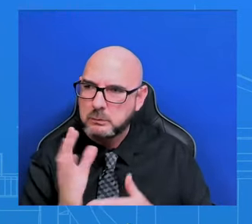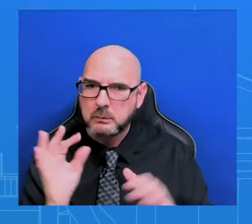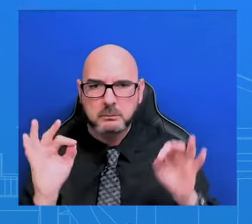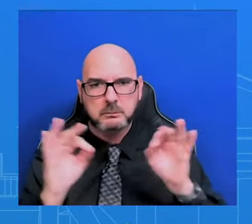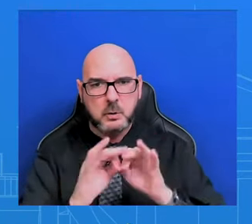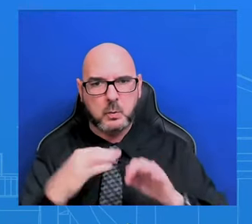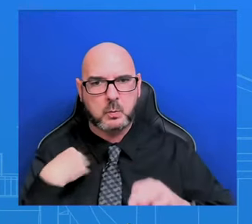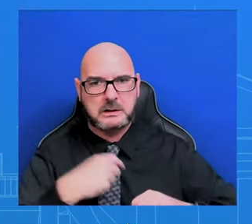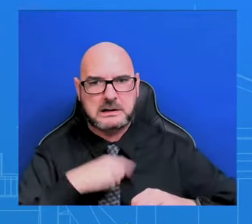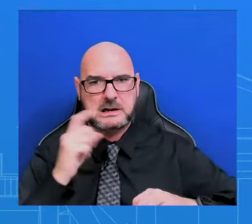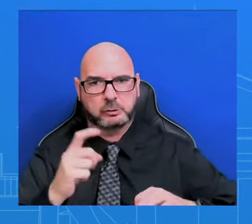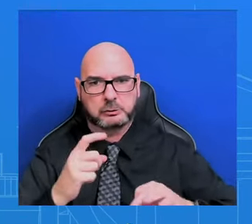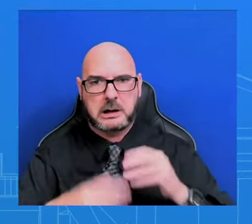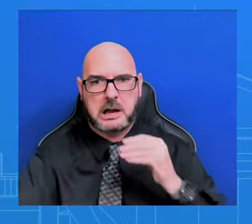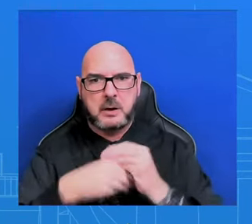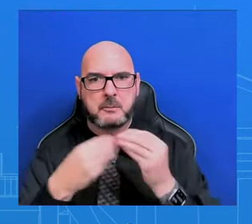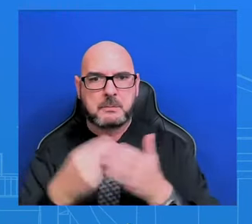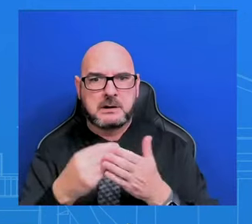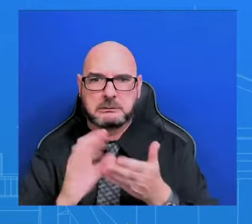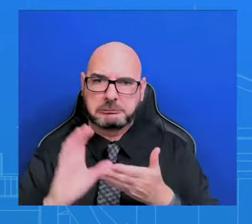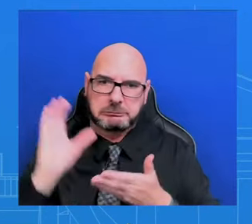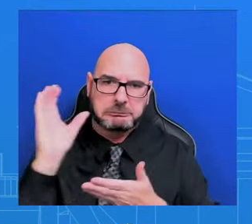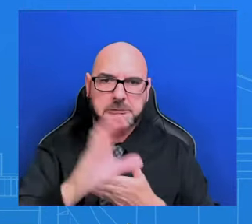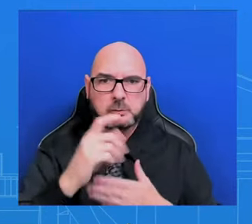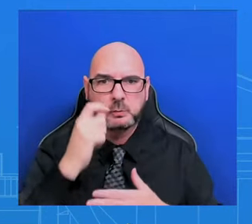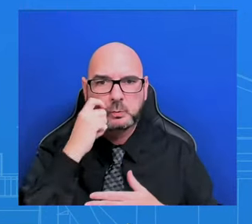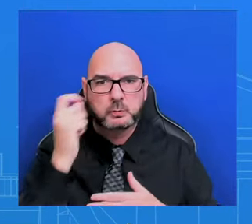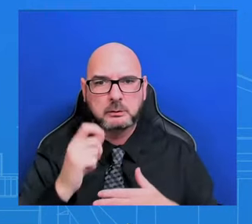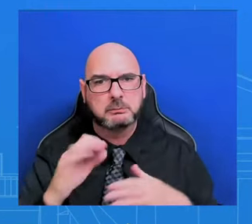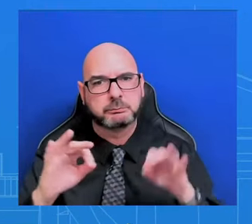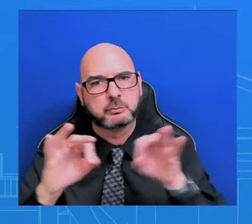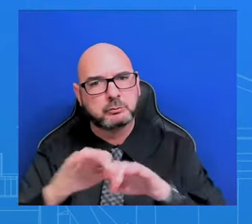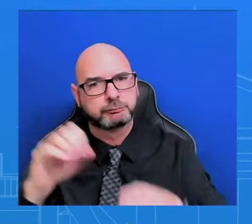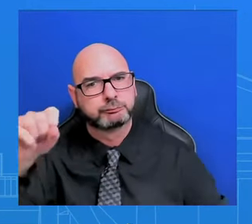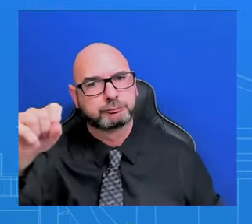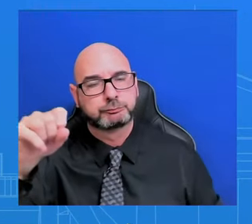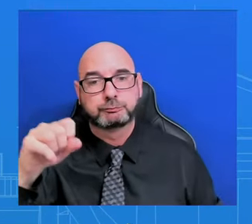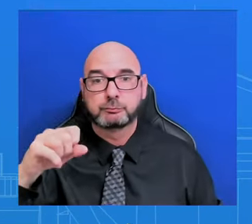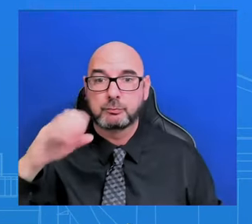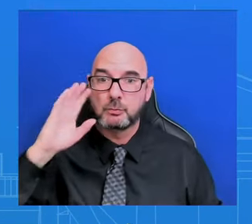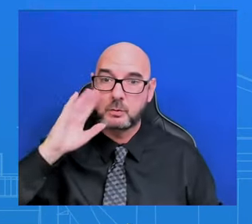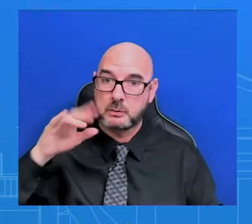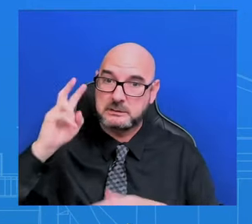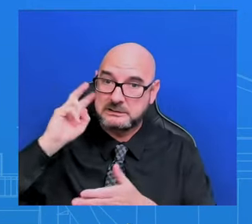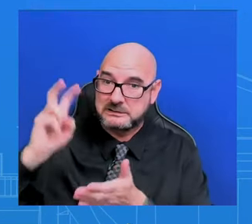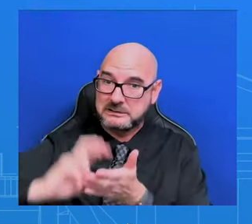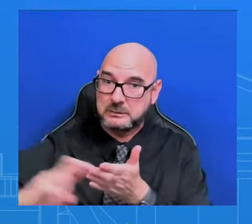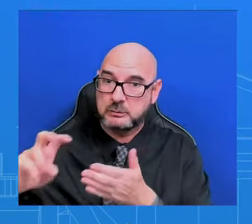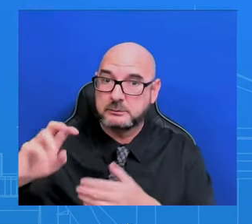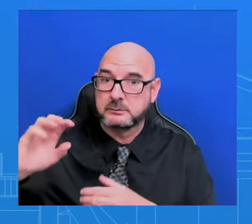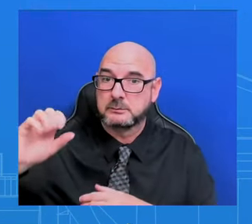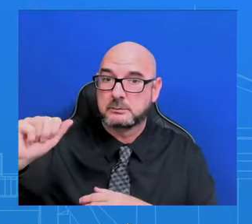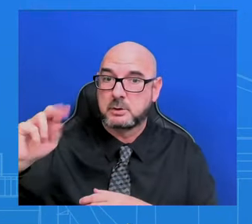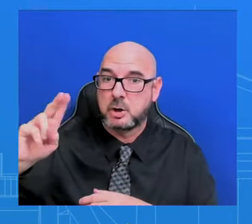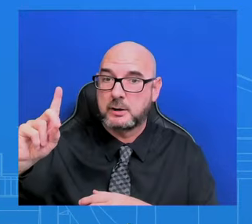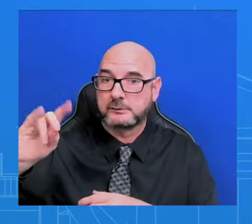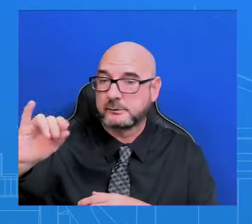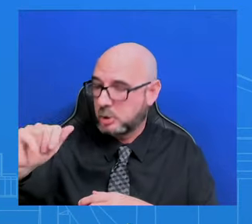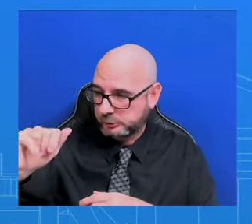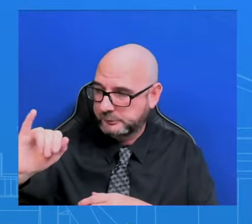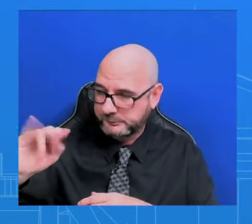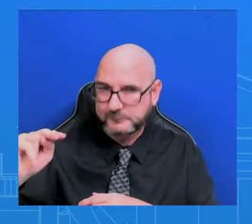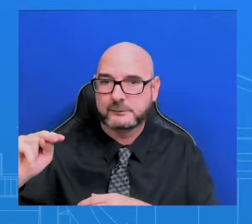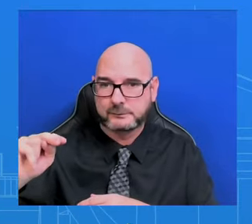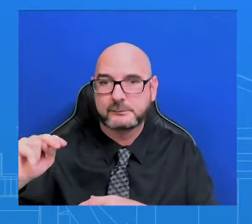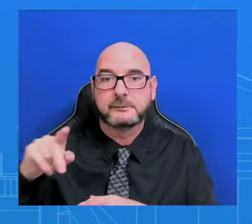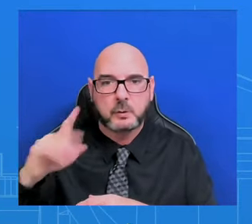Ukraine. Secretary Austin, I think, as you know, hosted yet another contact group today. We've got 50-some